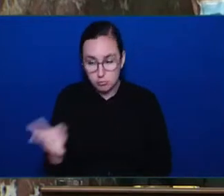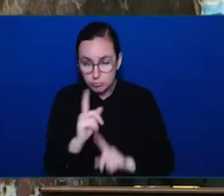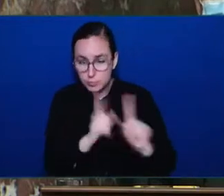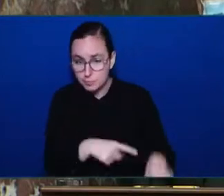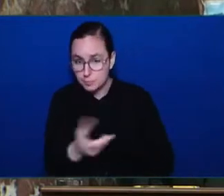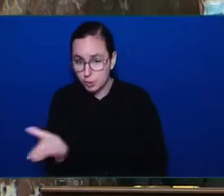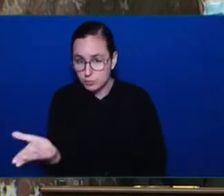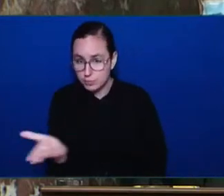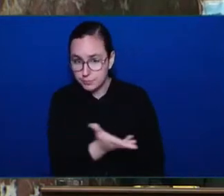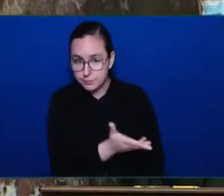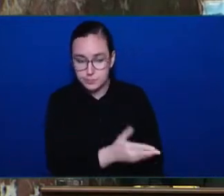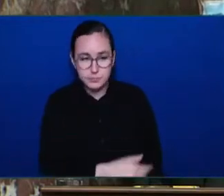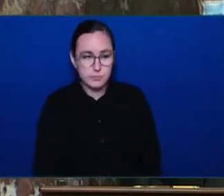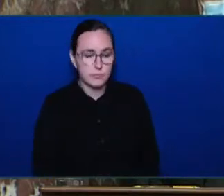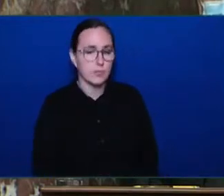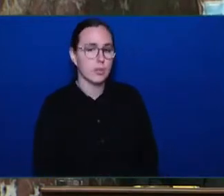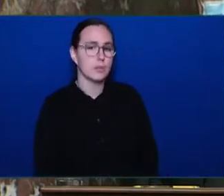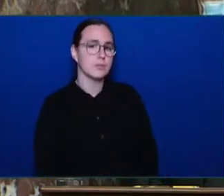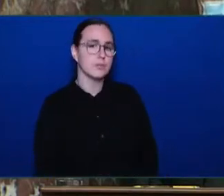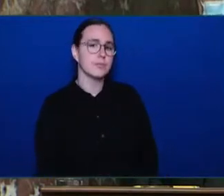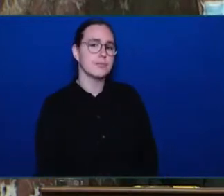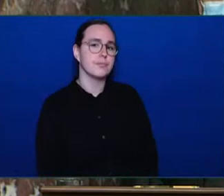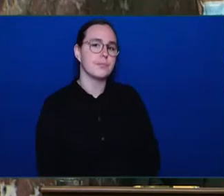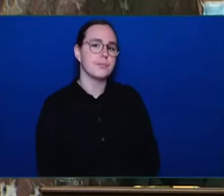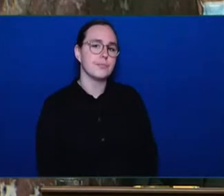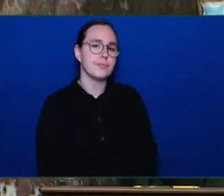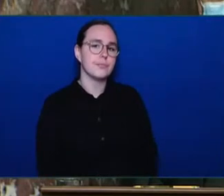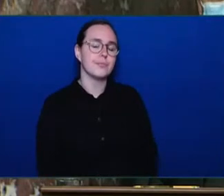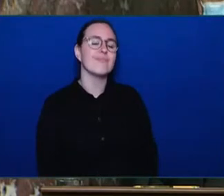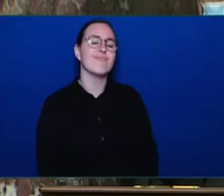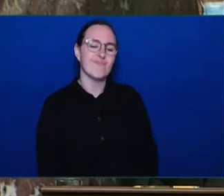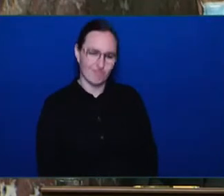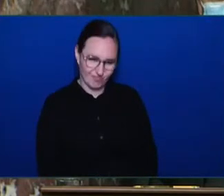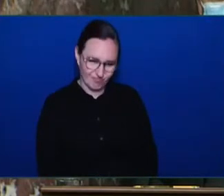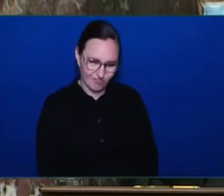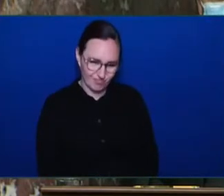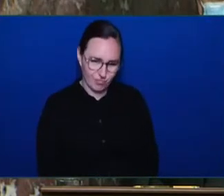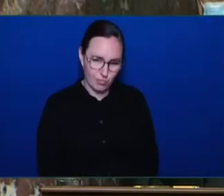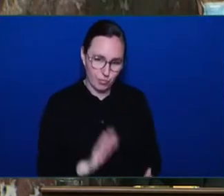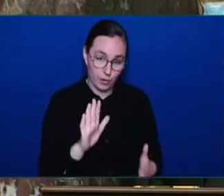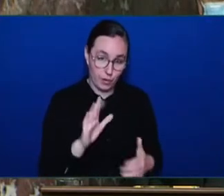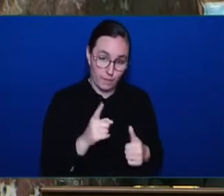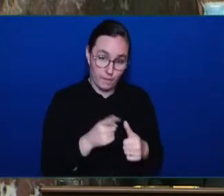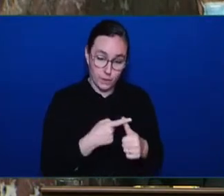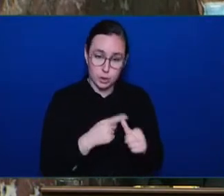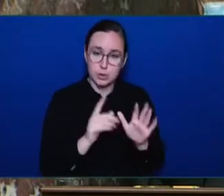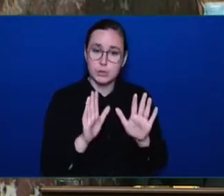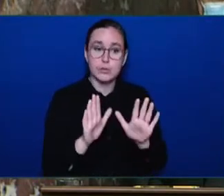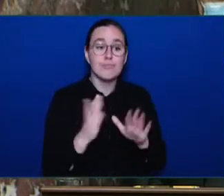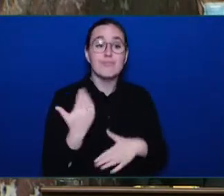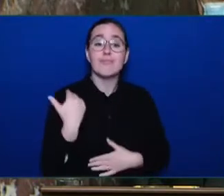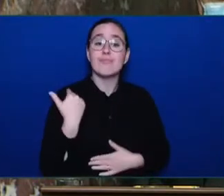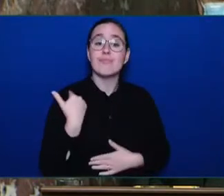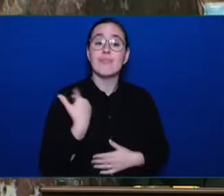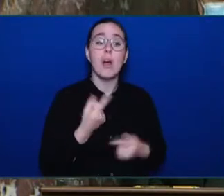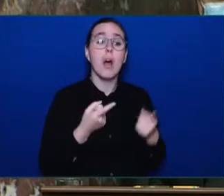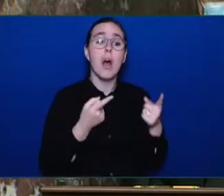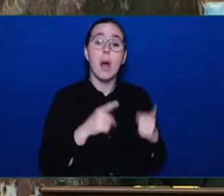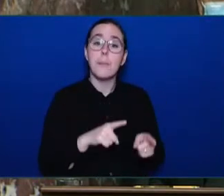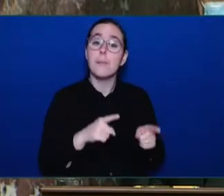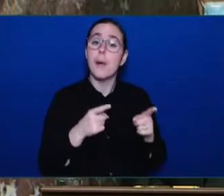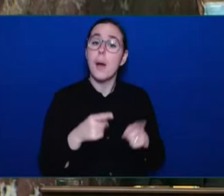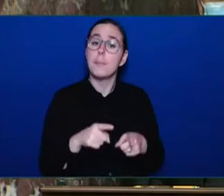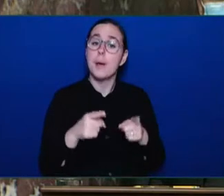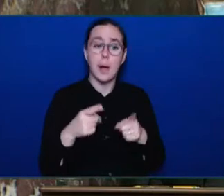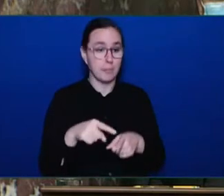First of all, I want to express compassion for those people who are the victims of the random street offences that the Honourable Member referred to.